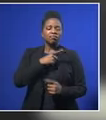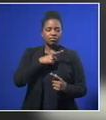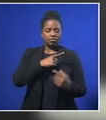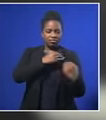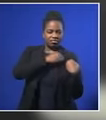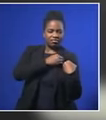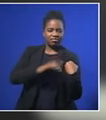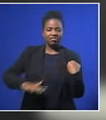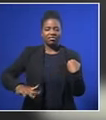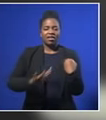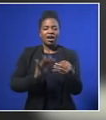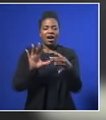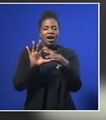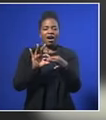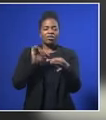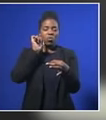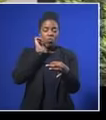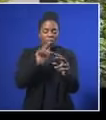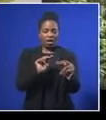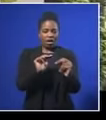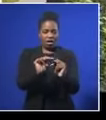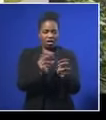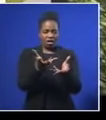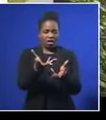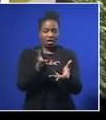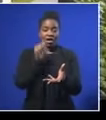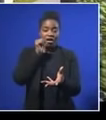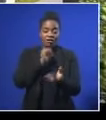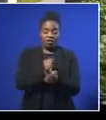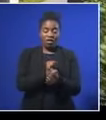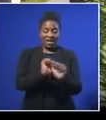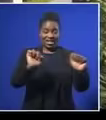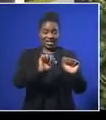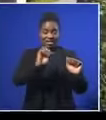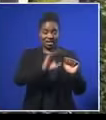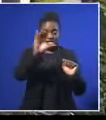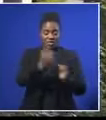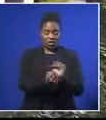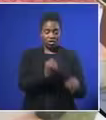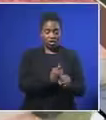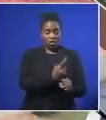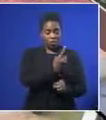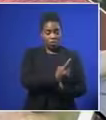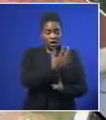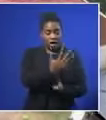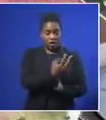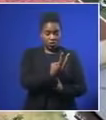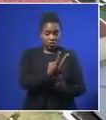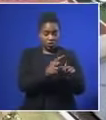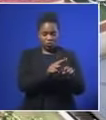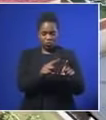the house where Madiba lived while negotiating for a democratic South Africa from 1992 until